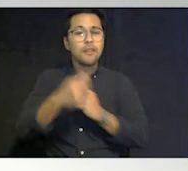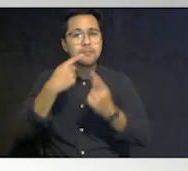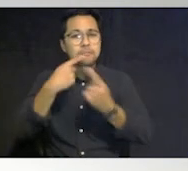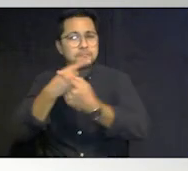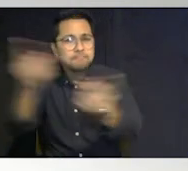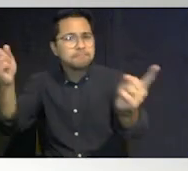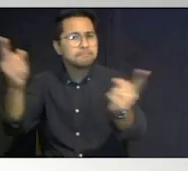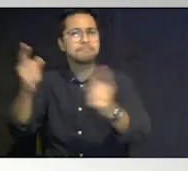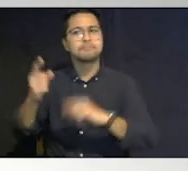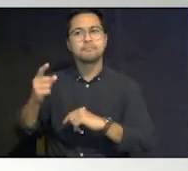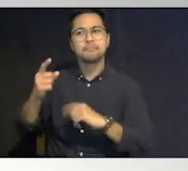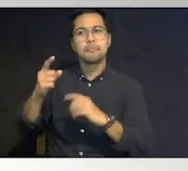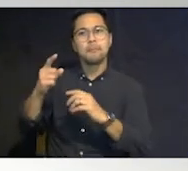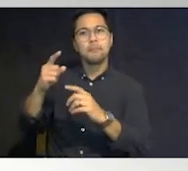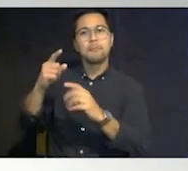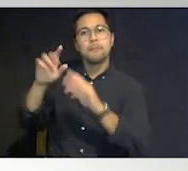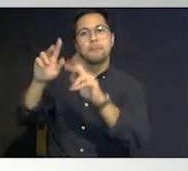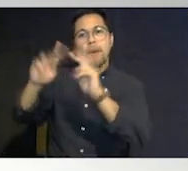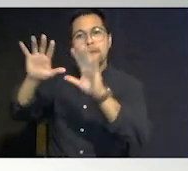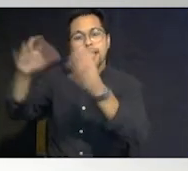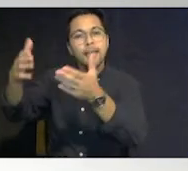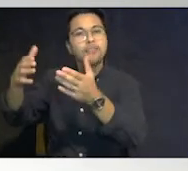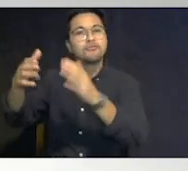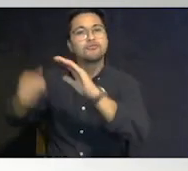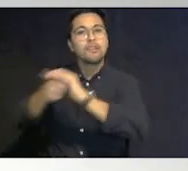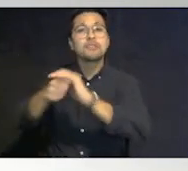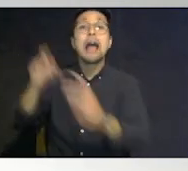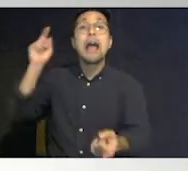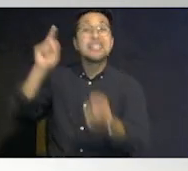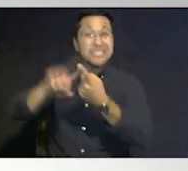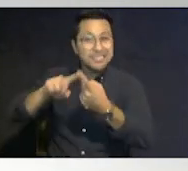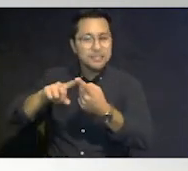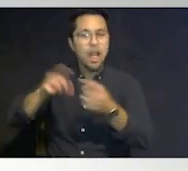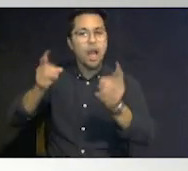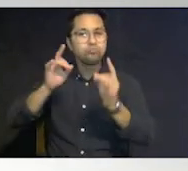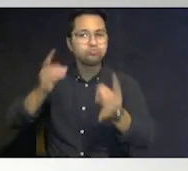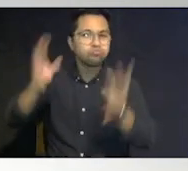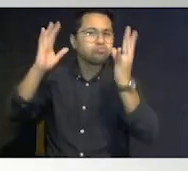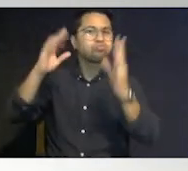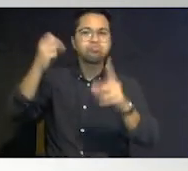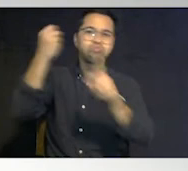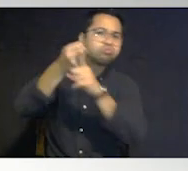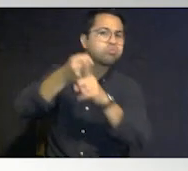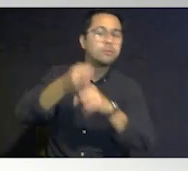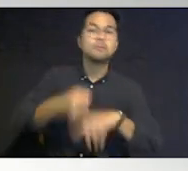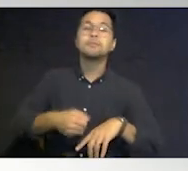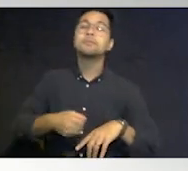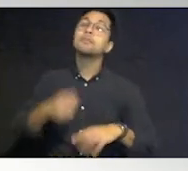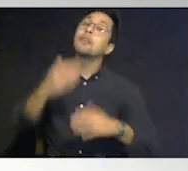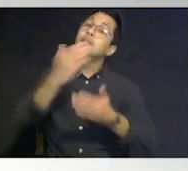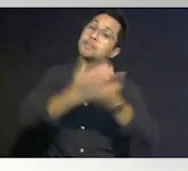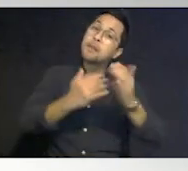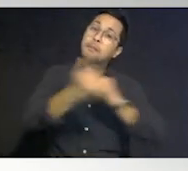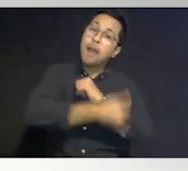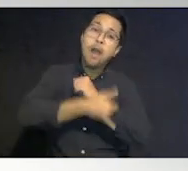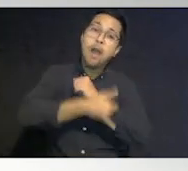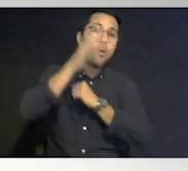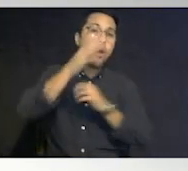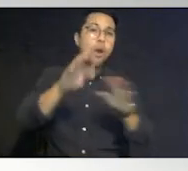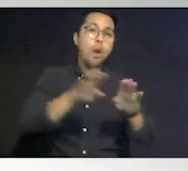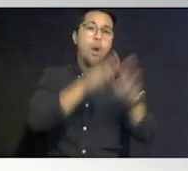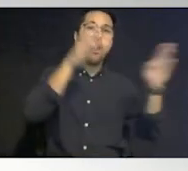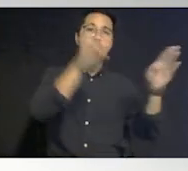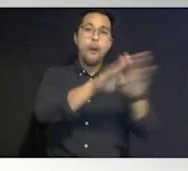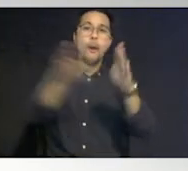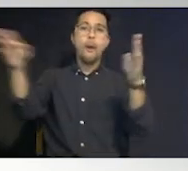general population shelters until an event occurs um they may want to some counties will open them all at the same time some